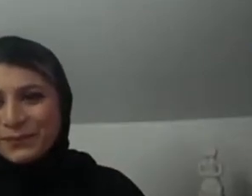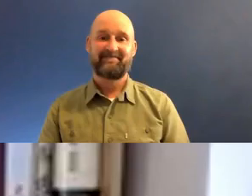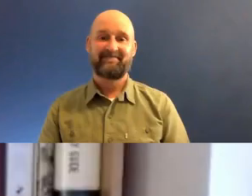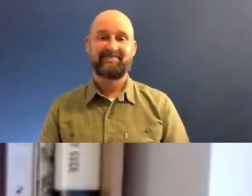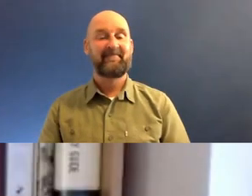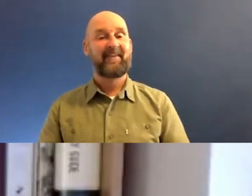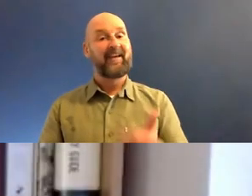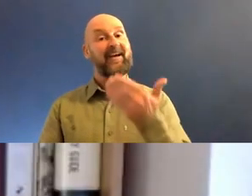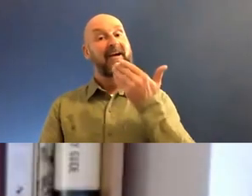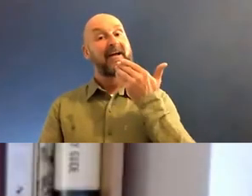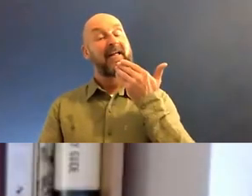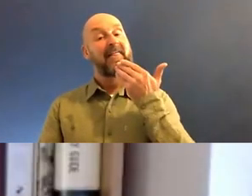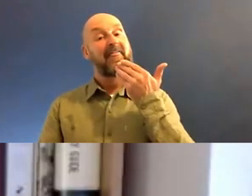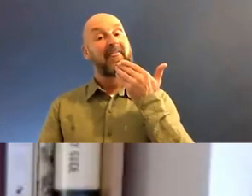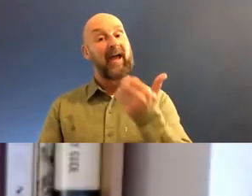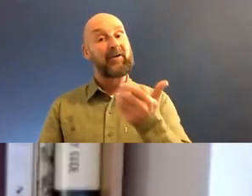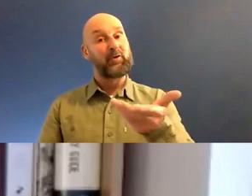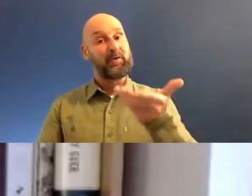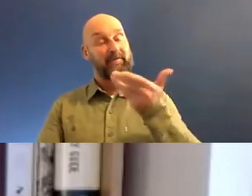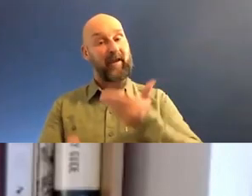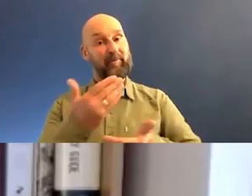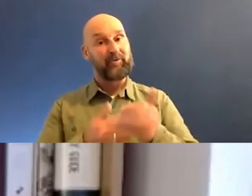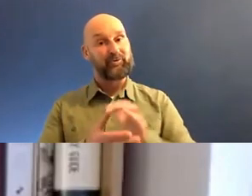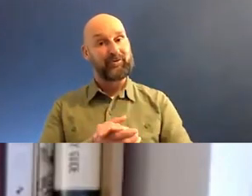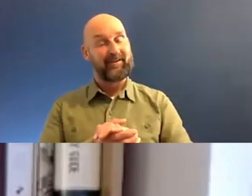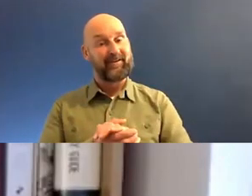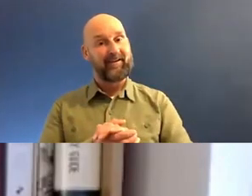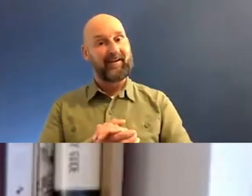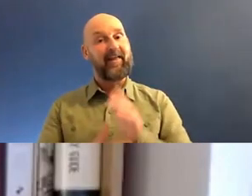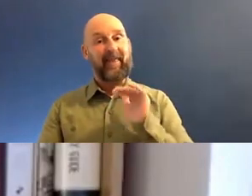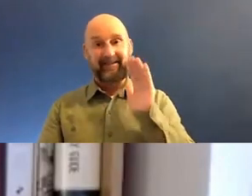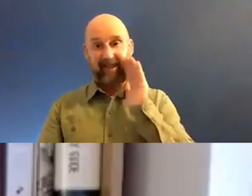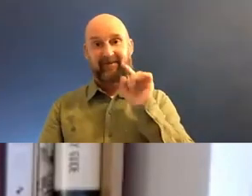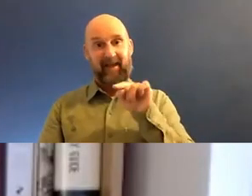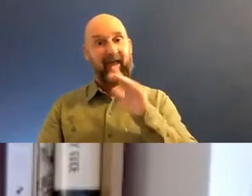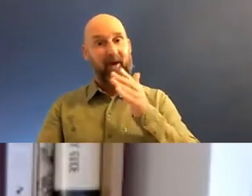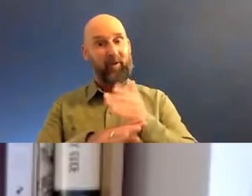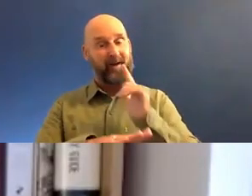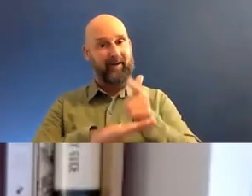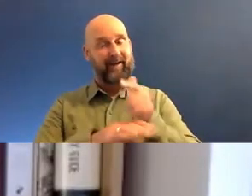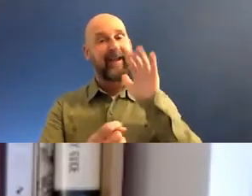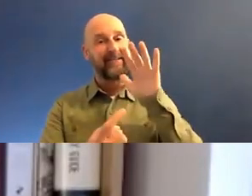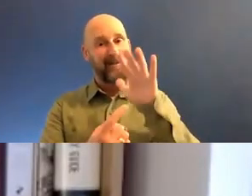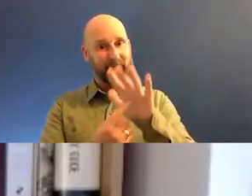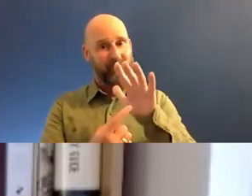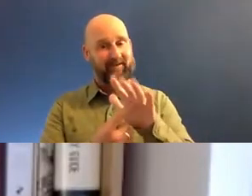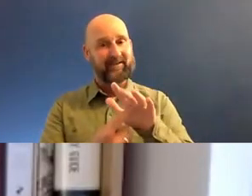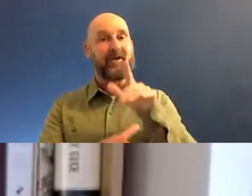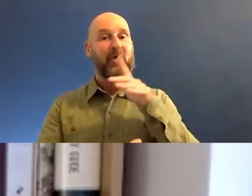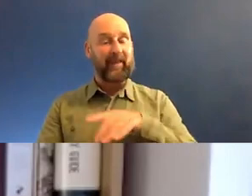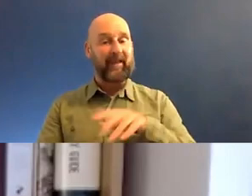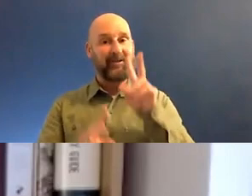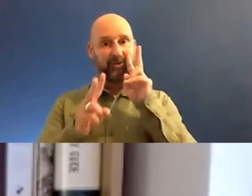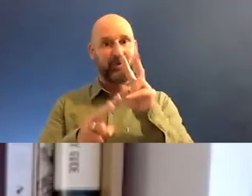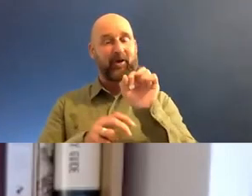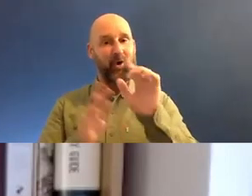Thank you very much that this sounds like a really important piece of work. And I would urge people to find a way of watching it and to go